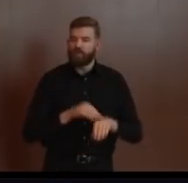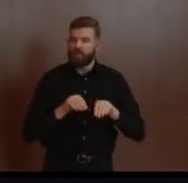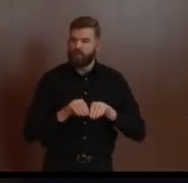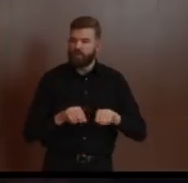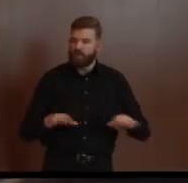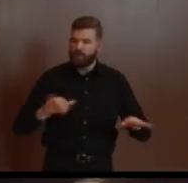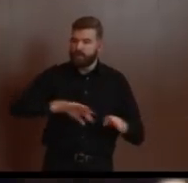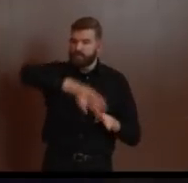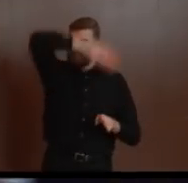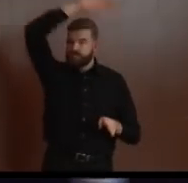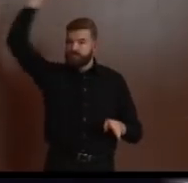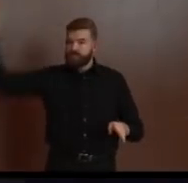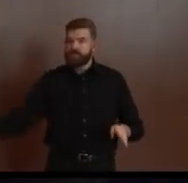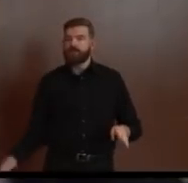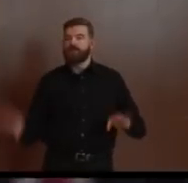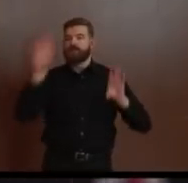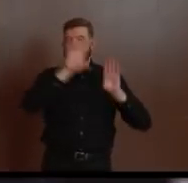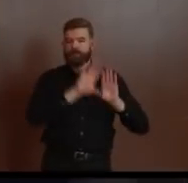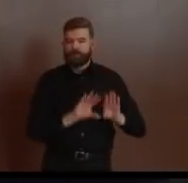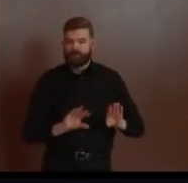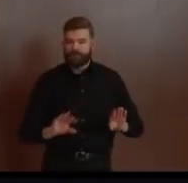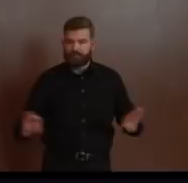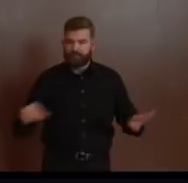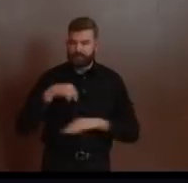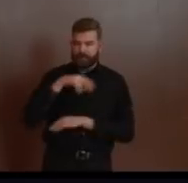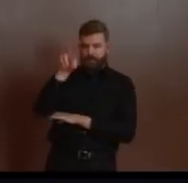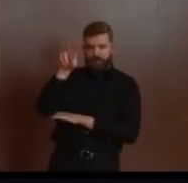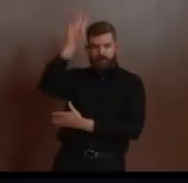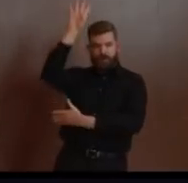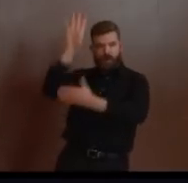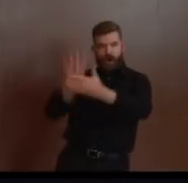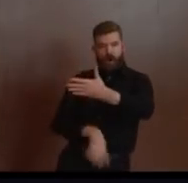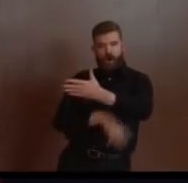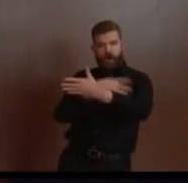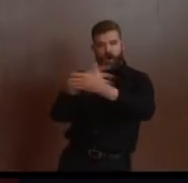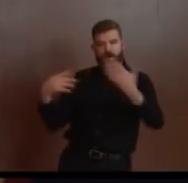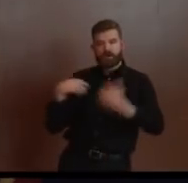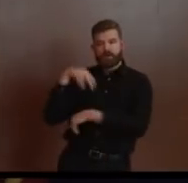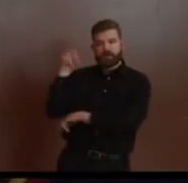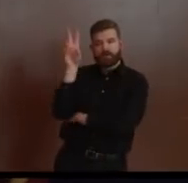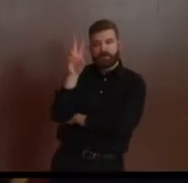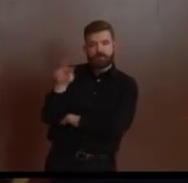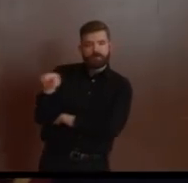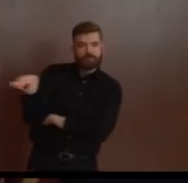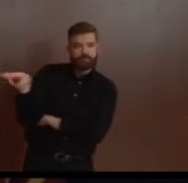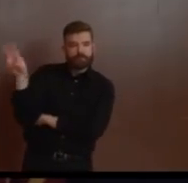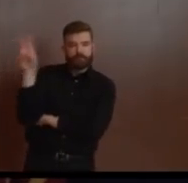I'm going back to geometry here – the volume under each of those curves is the same.